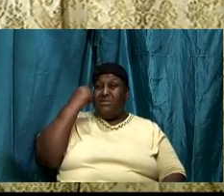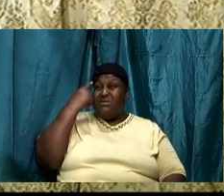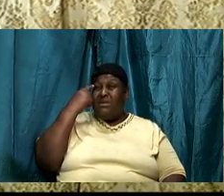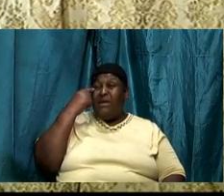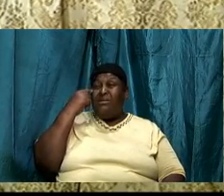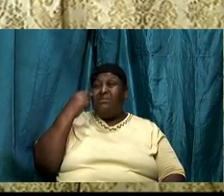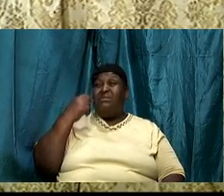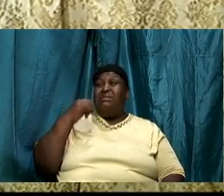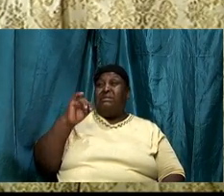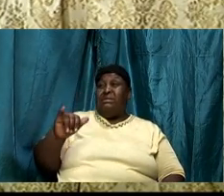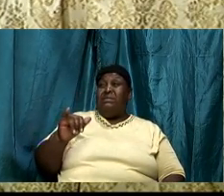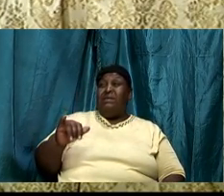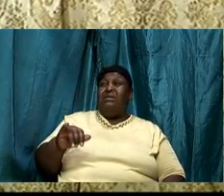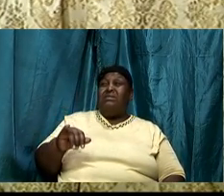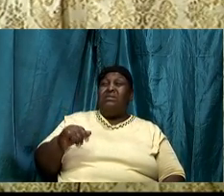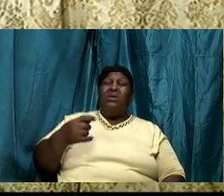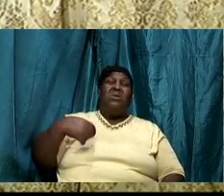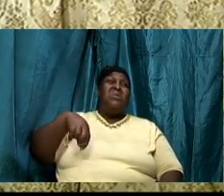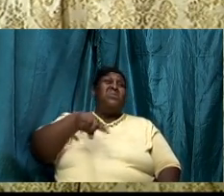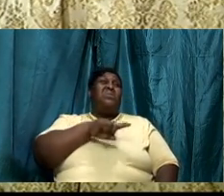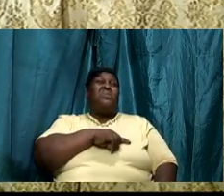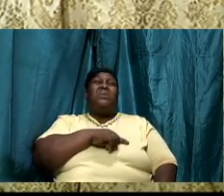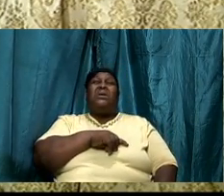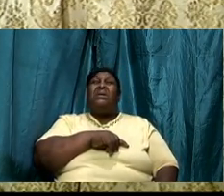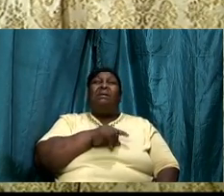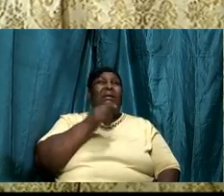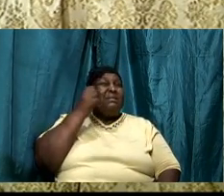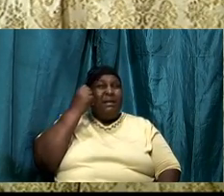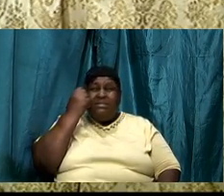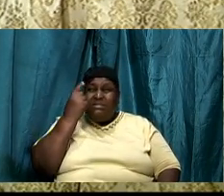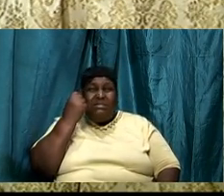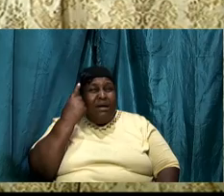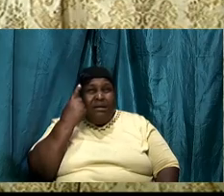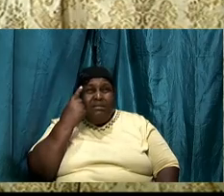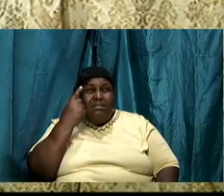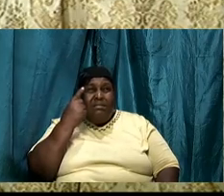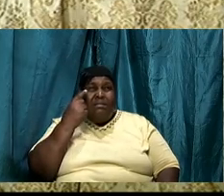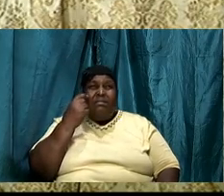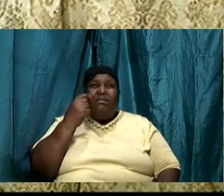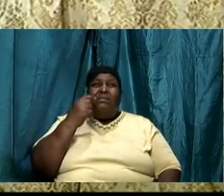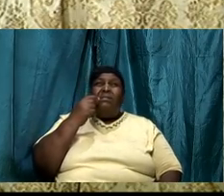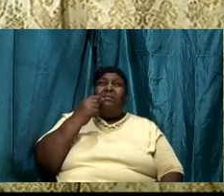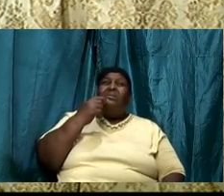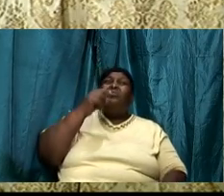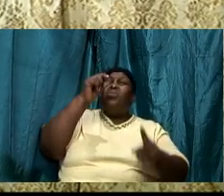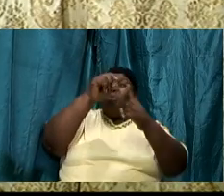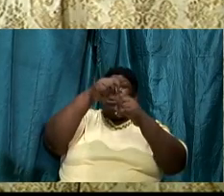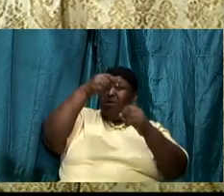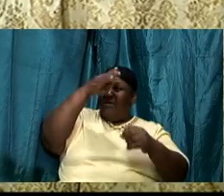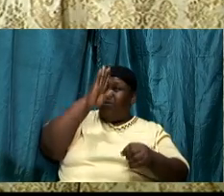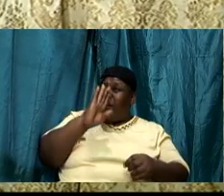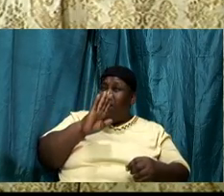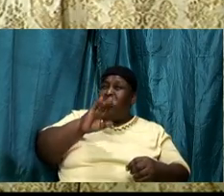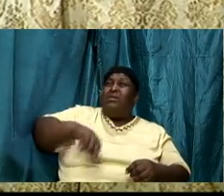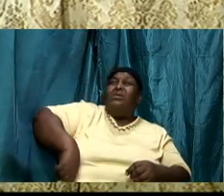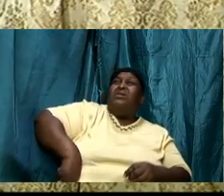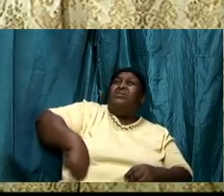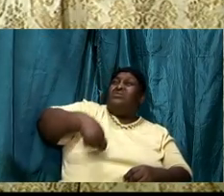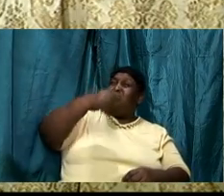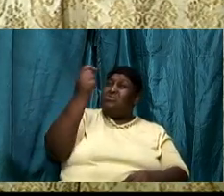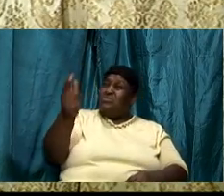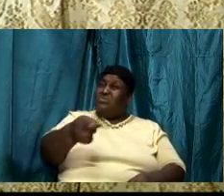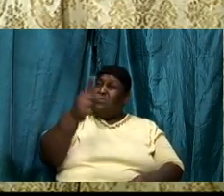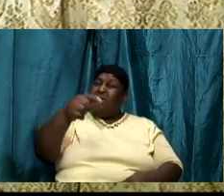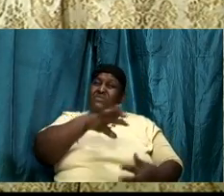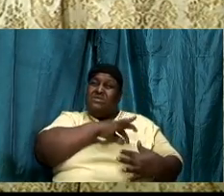importance of the Word. It is our weapon of offense, the Word of God, the sword of the Spirit.